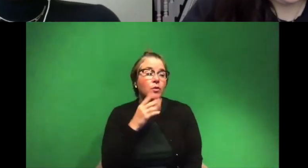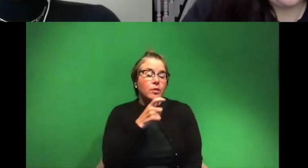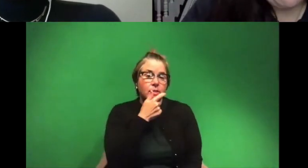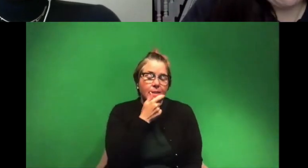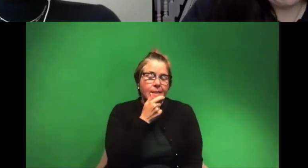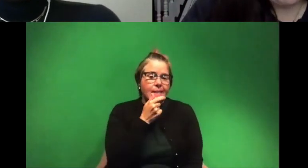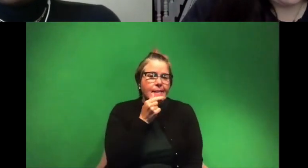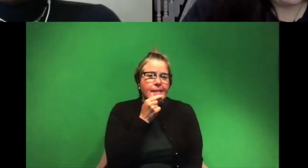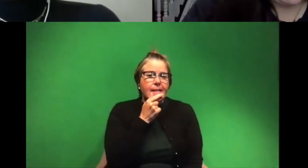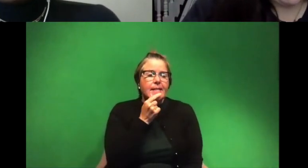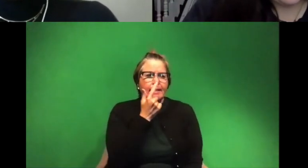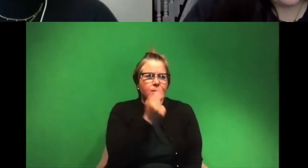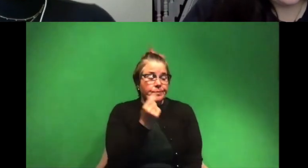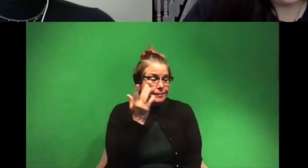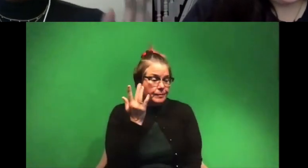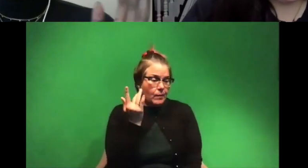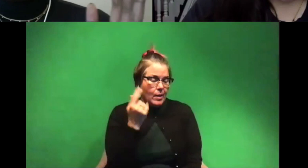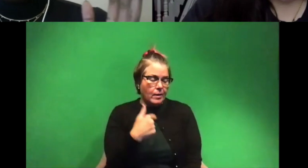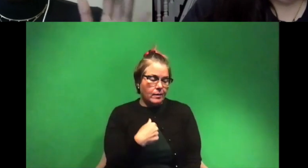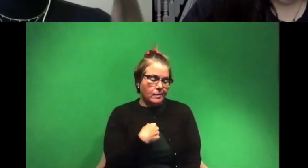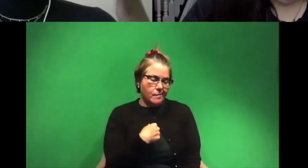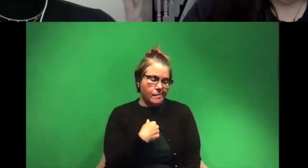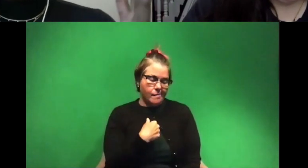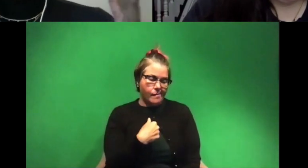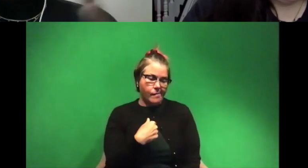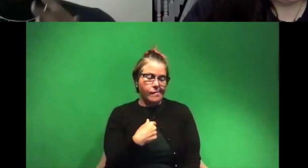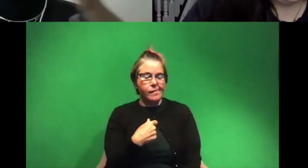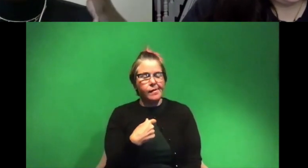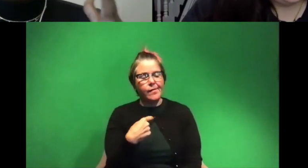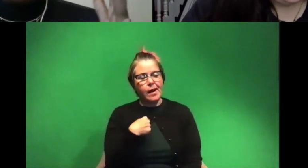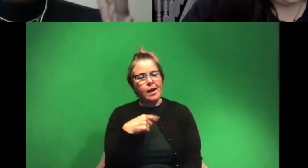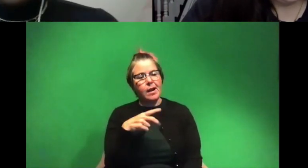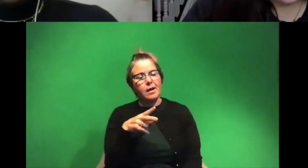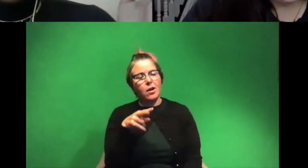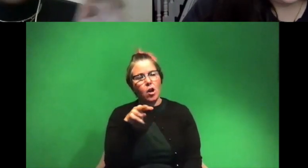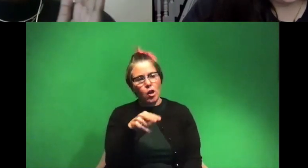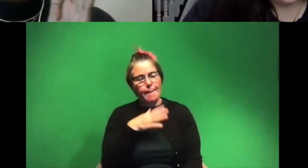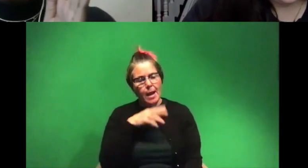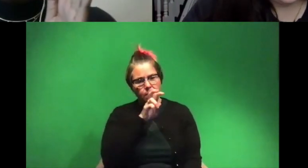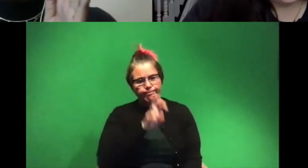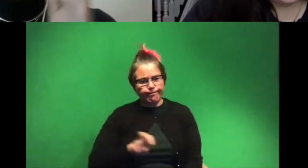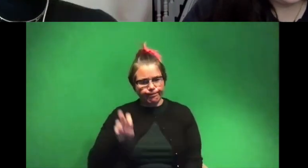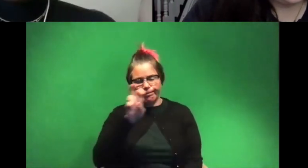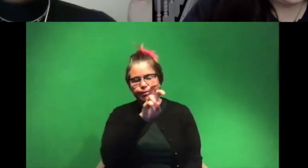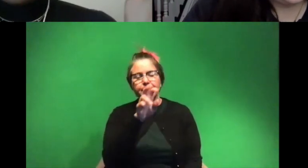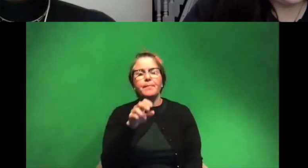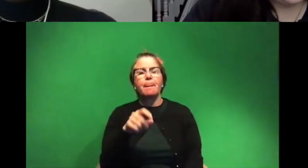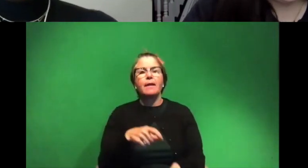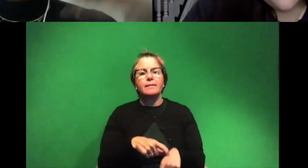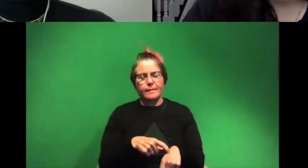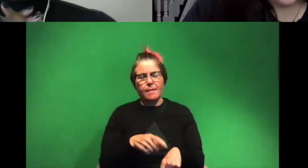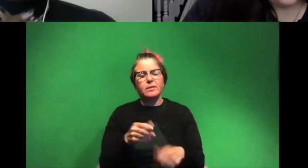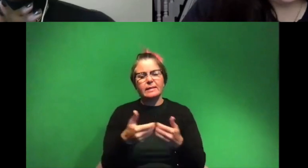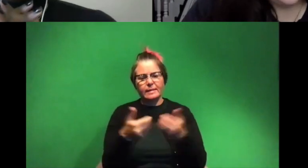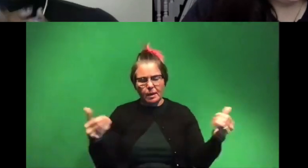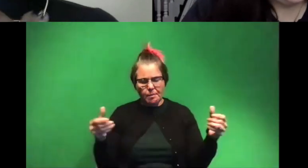really interesting because i would say that if i look at the path that i took there were times where they were very separate lines and